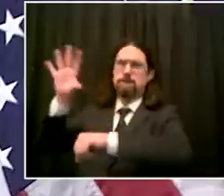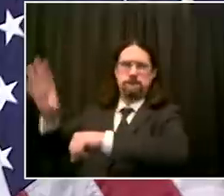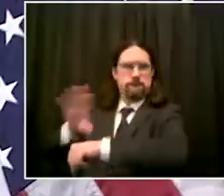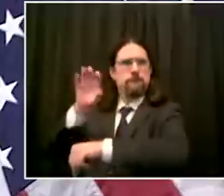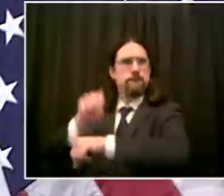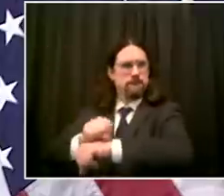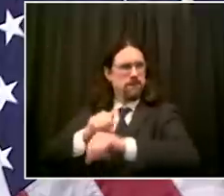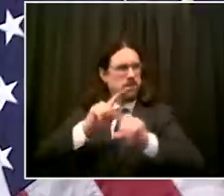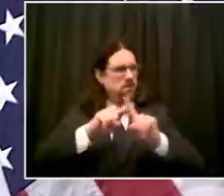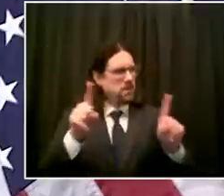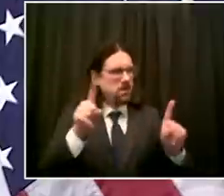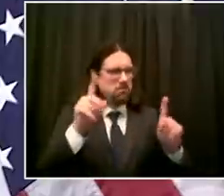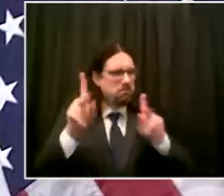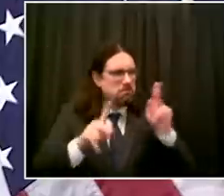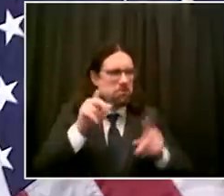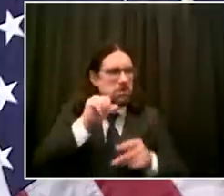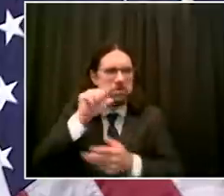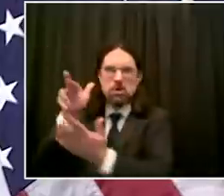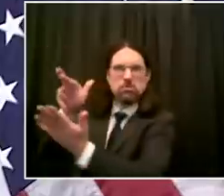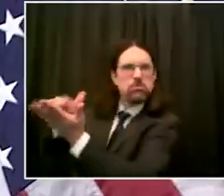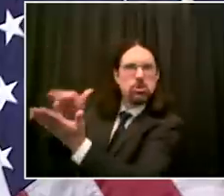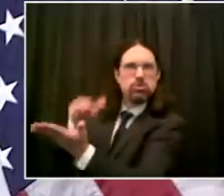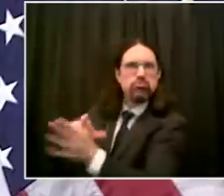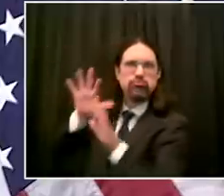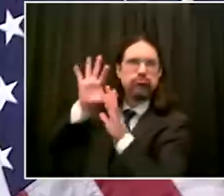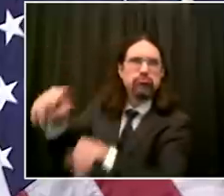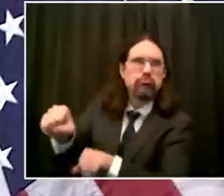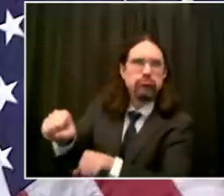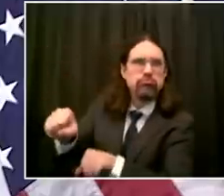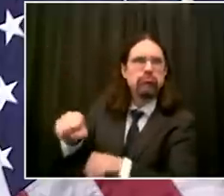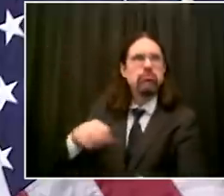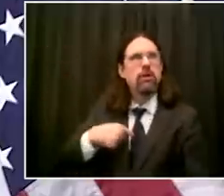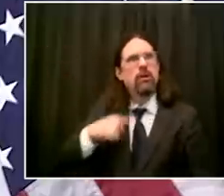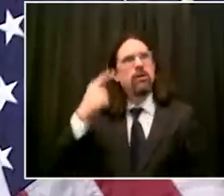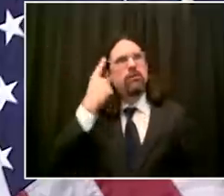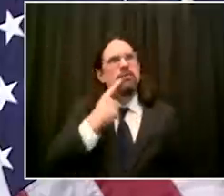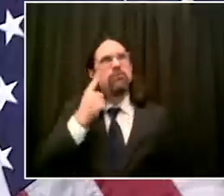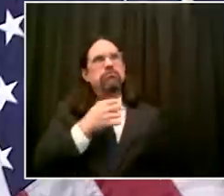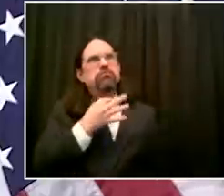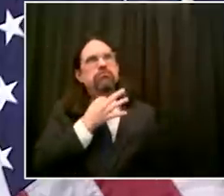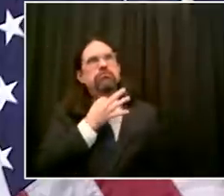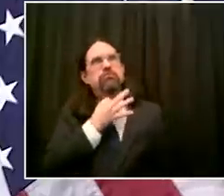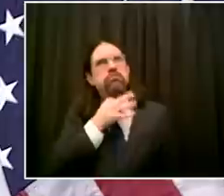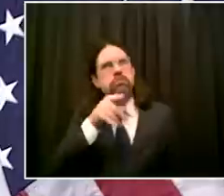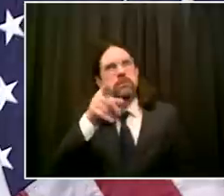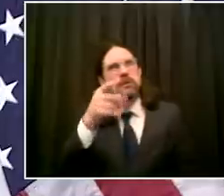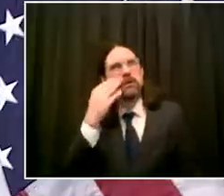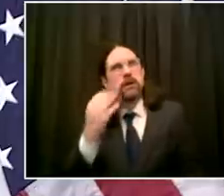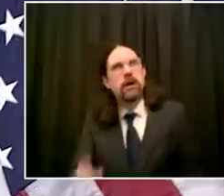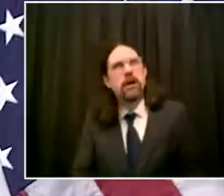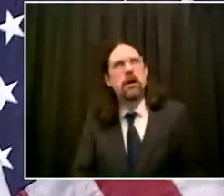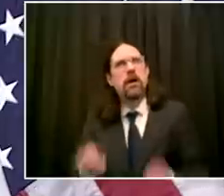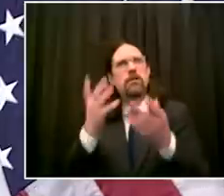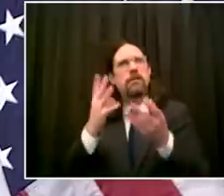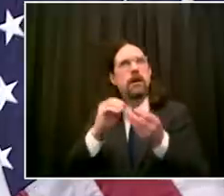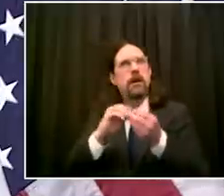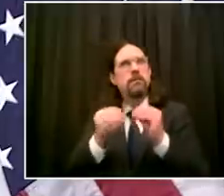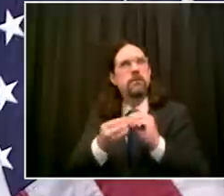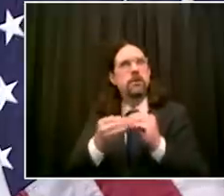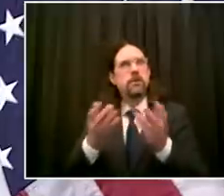the supply and how is that being tracked here it's a great question james um